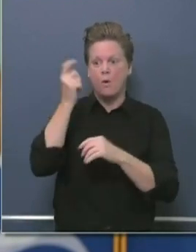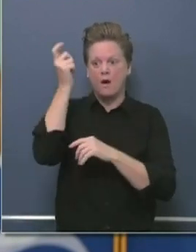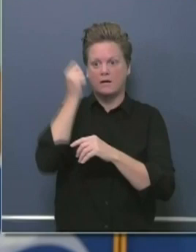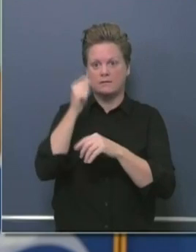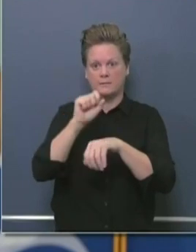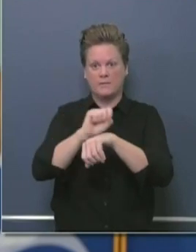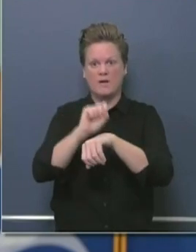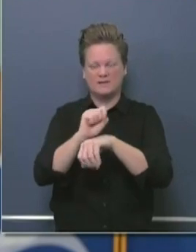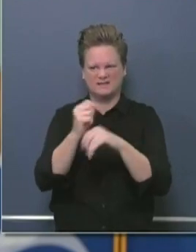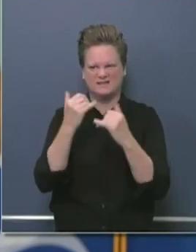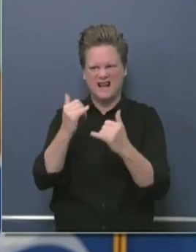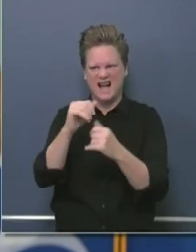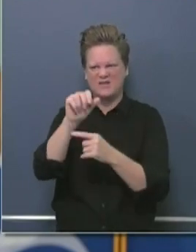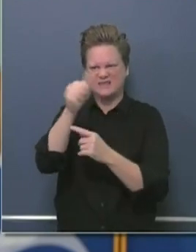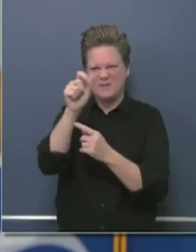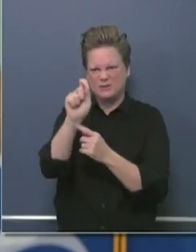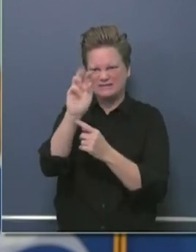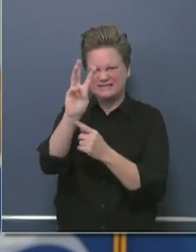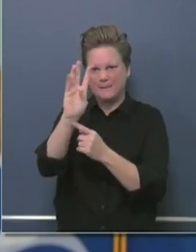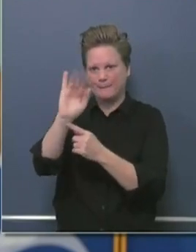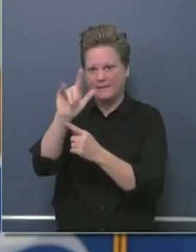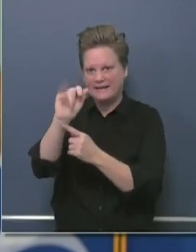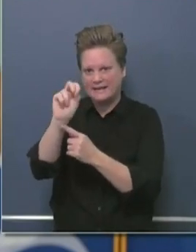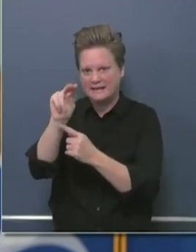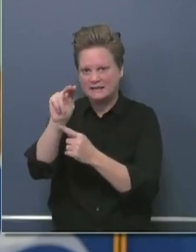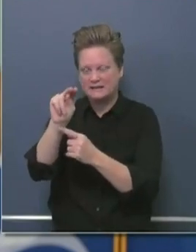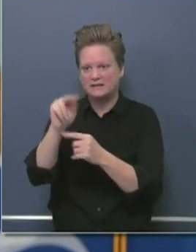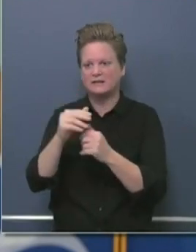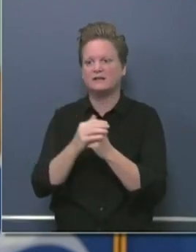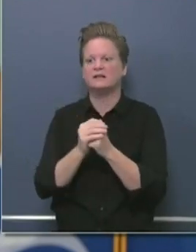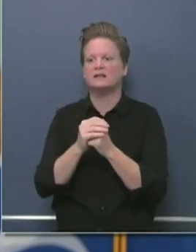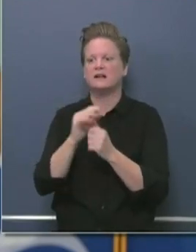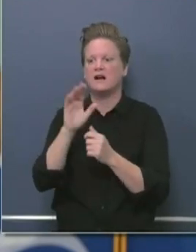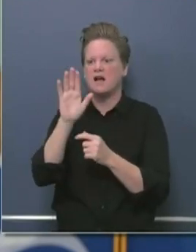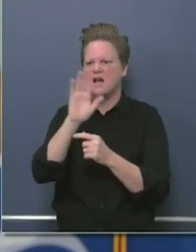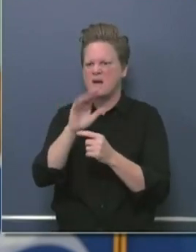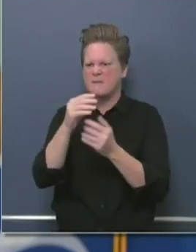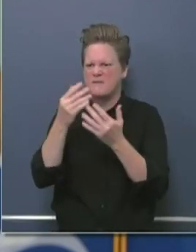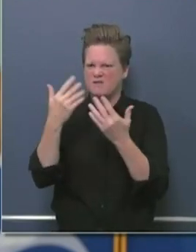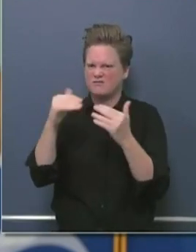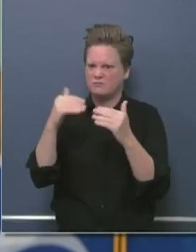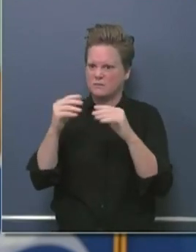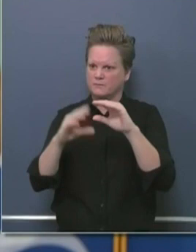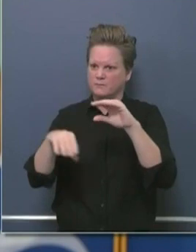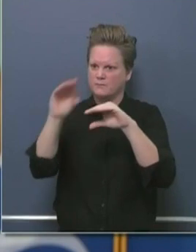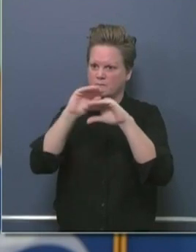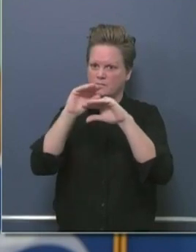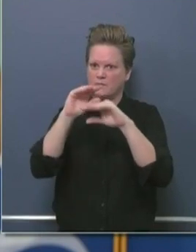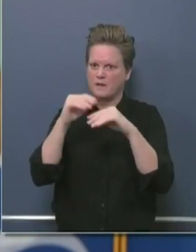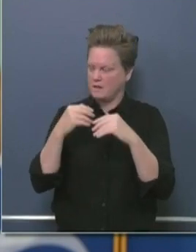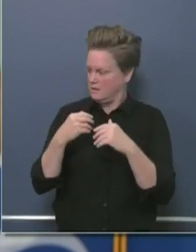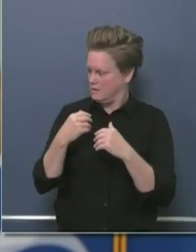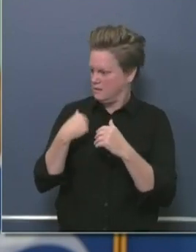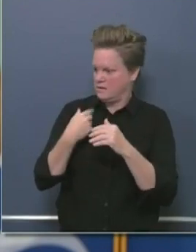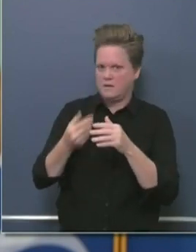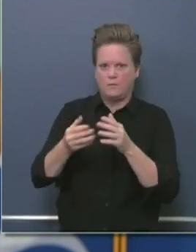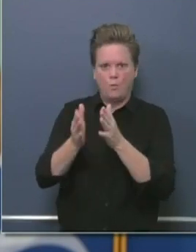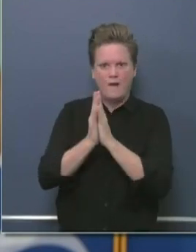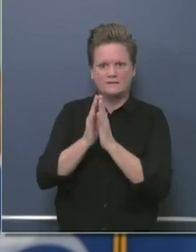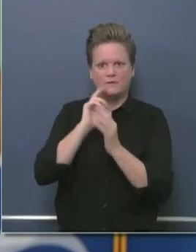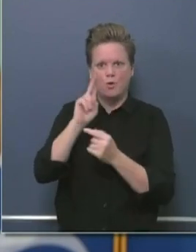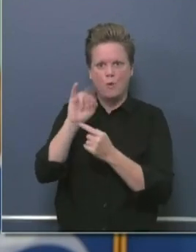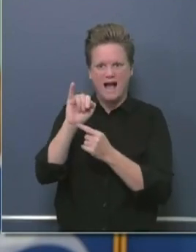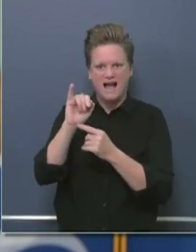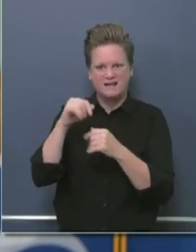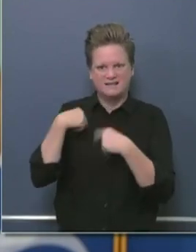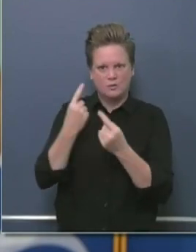2 billion now, just in less than a week of dollars that we're getting out as quickly as we can. I bring that